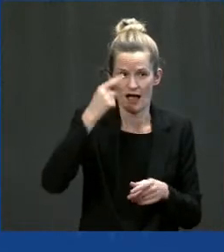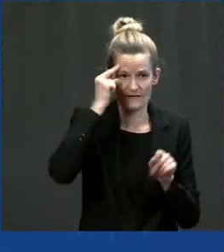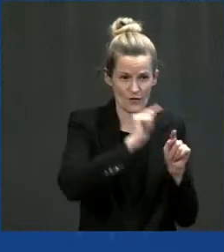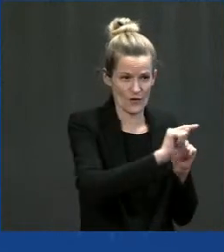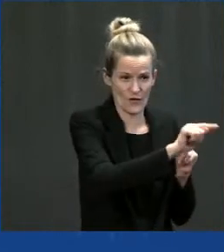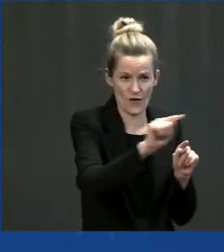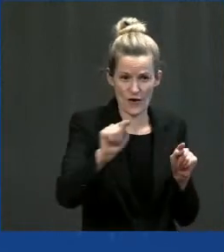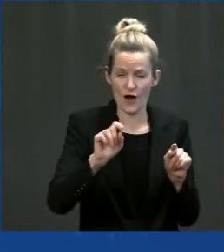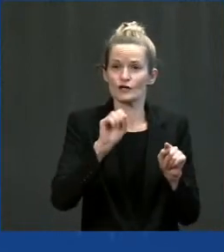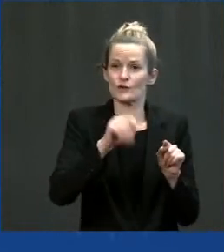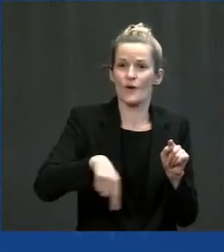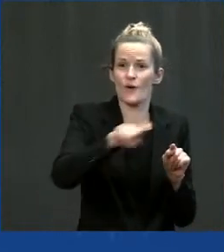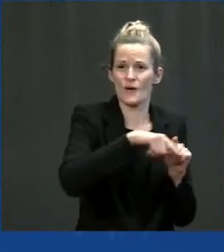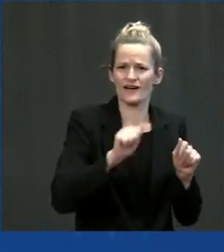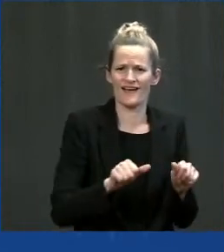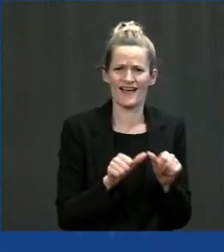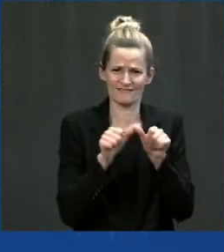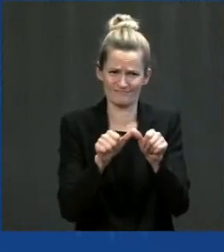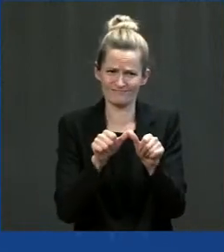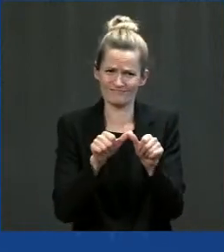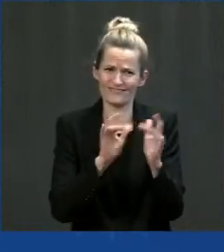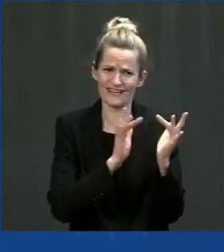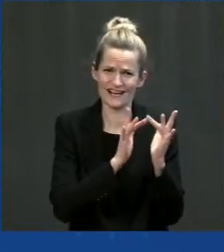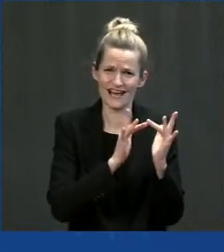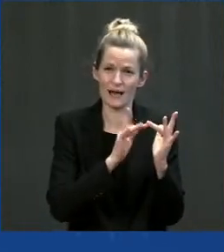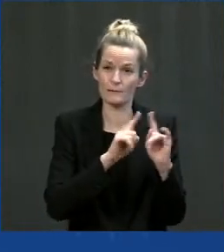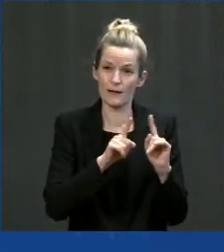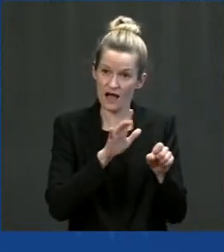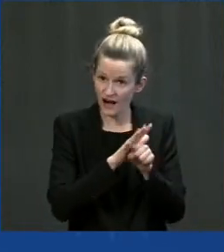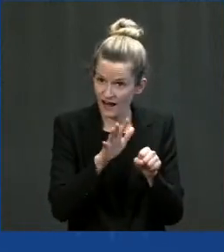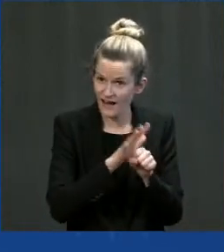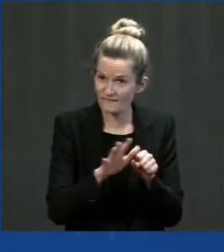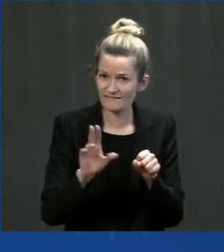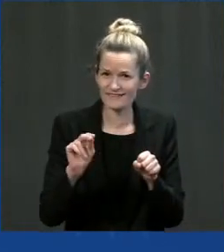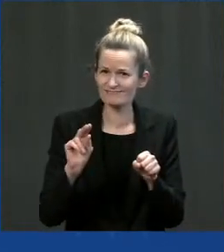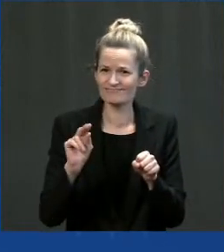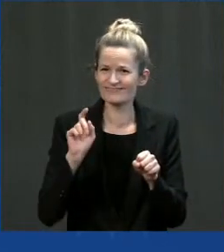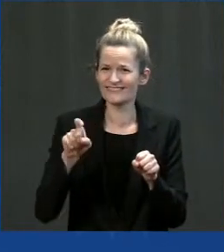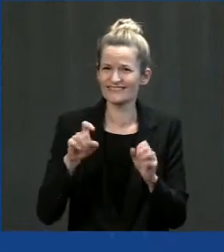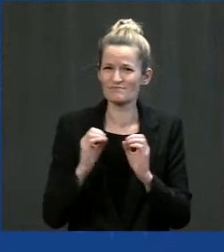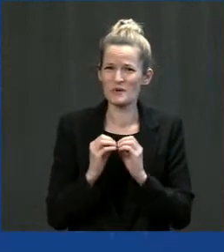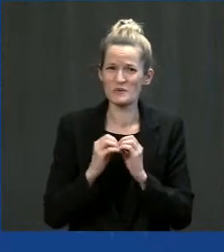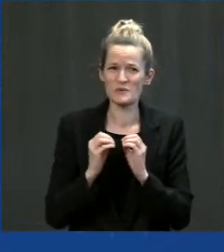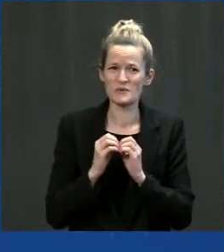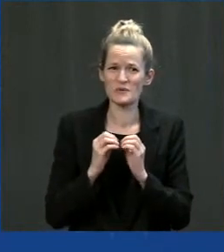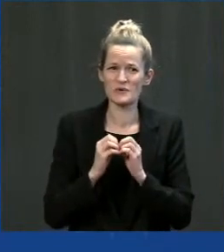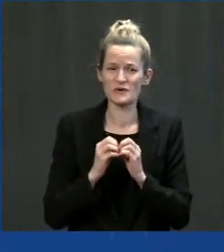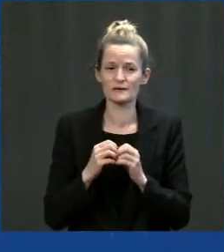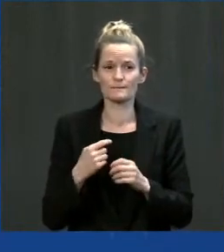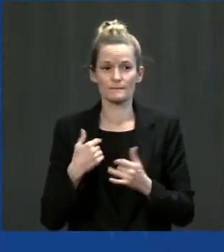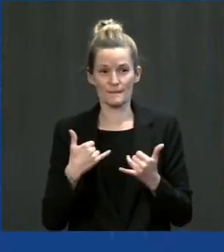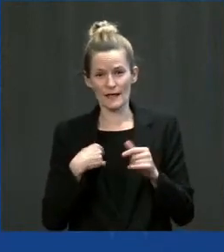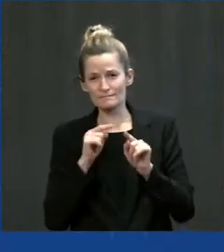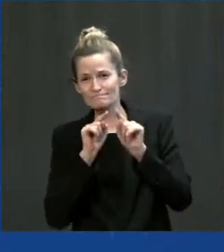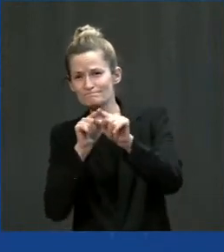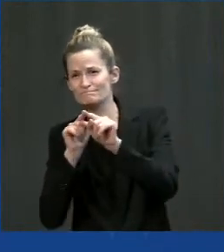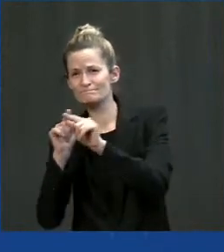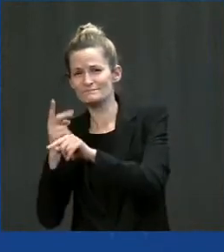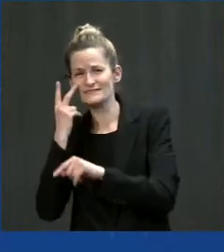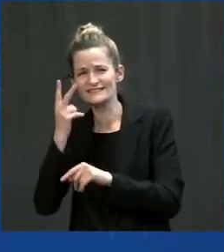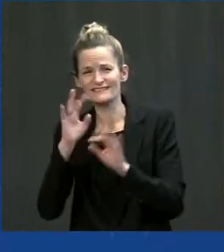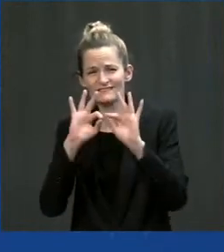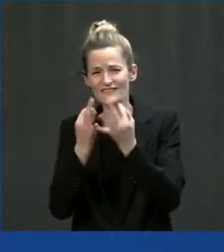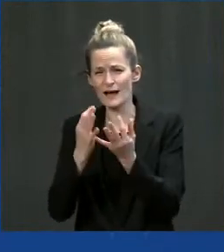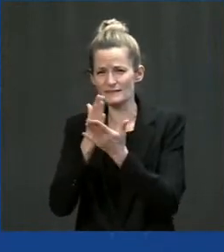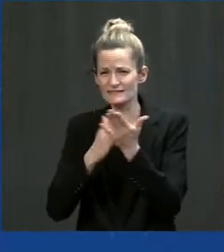is a drop in the bucket, Mr. President, of what we need as we went out and visited with these families. So we are applying for